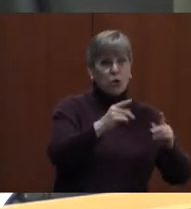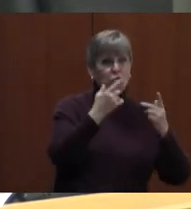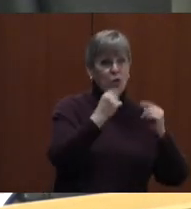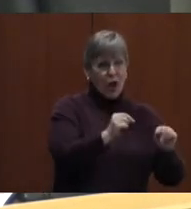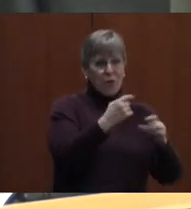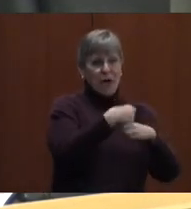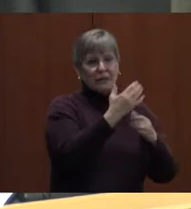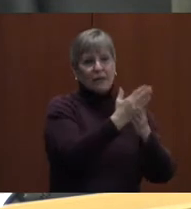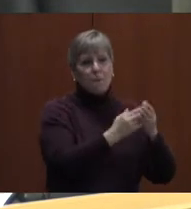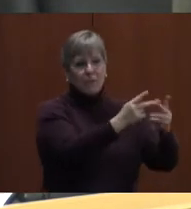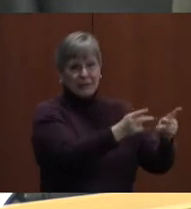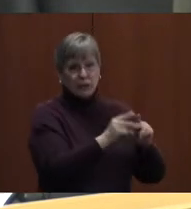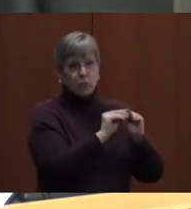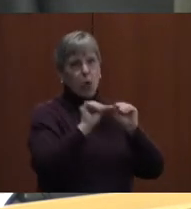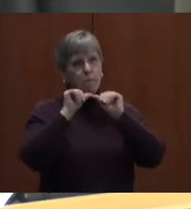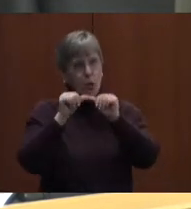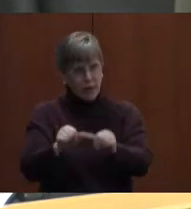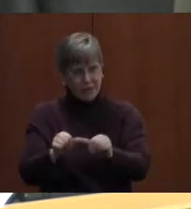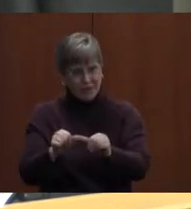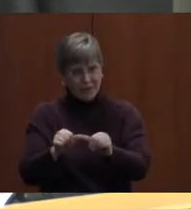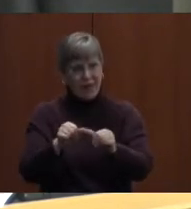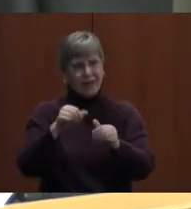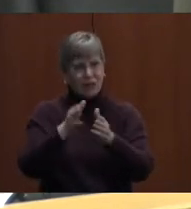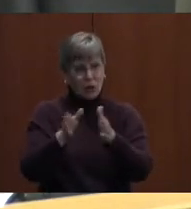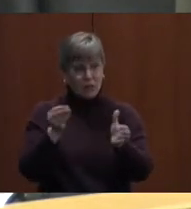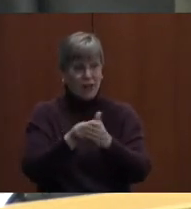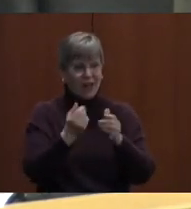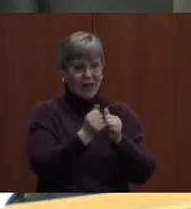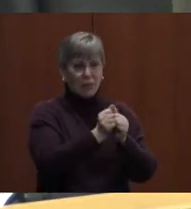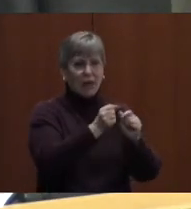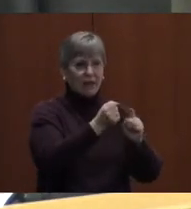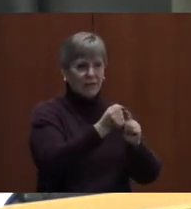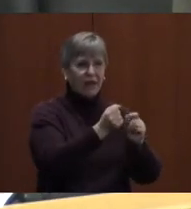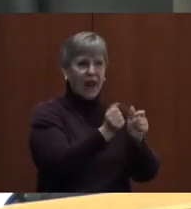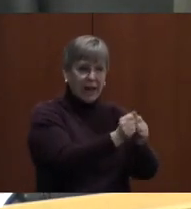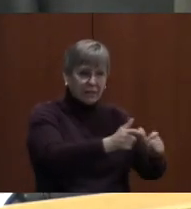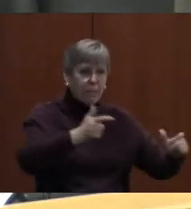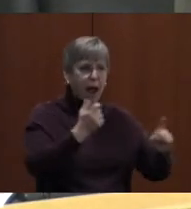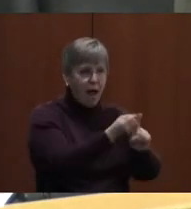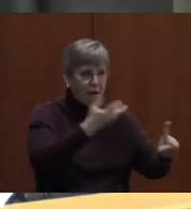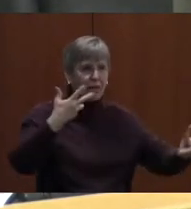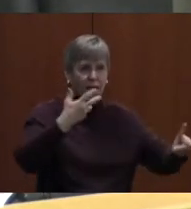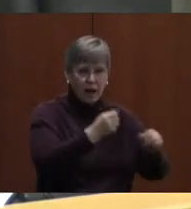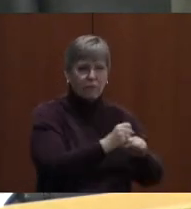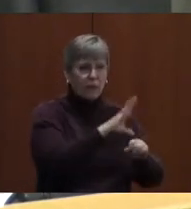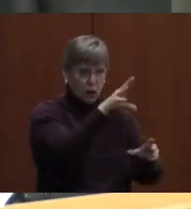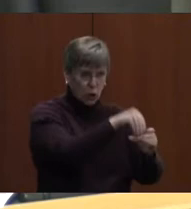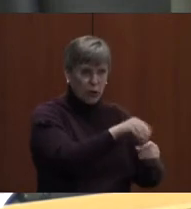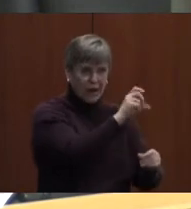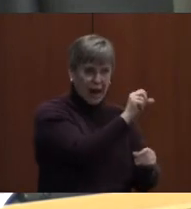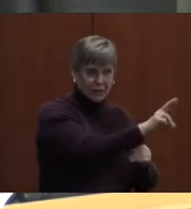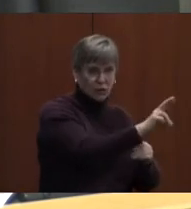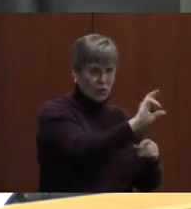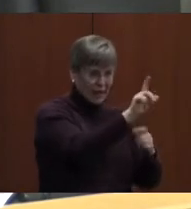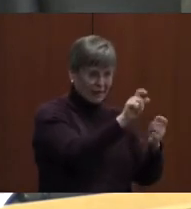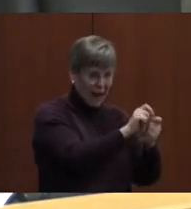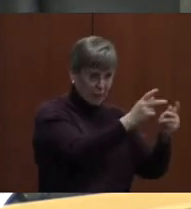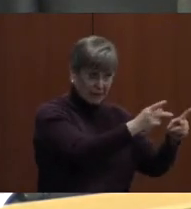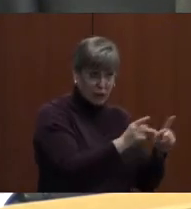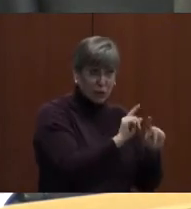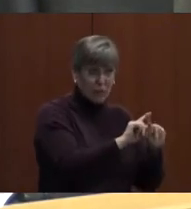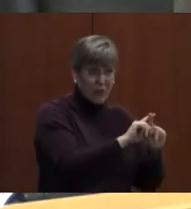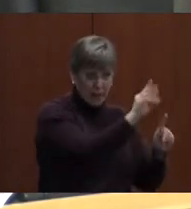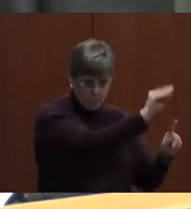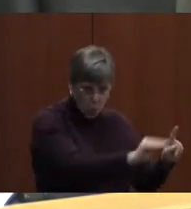to make some of these more permanent. But again, we could expand and maintain the ones in ESSER. Maybe the exact positions potentially